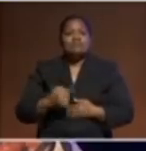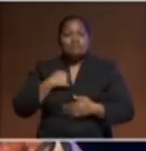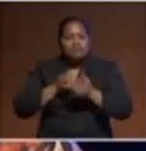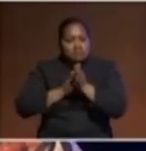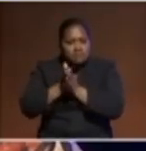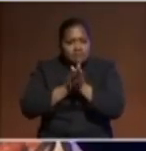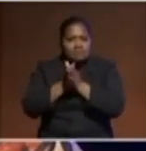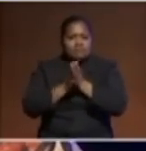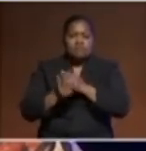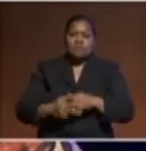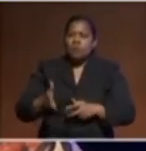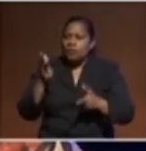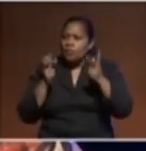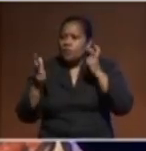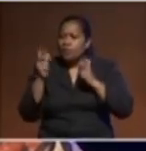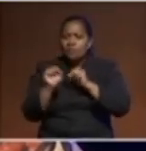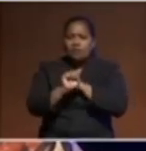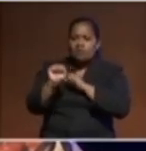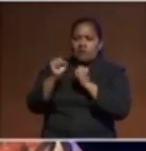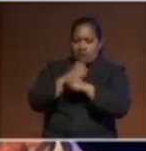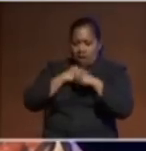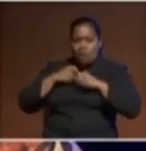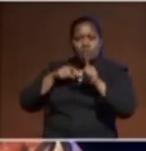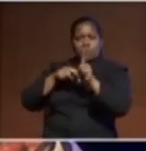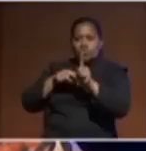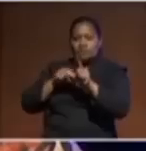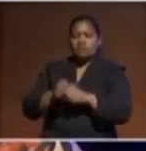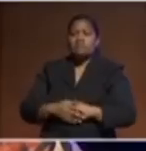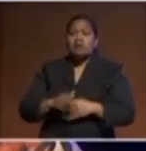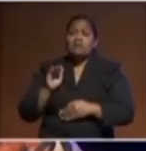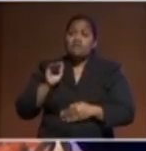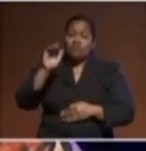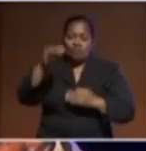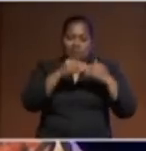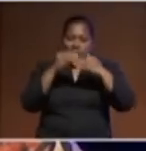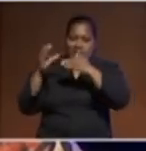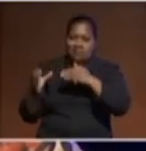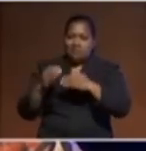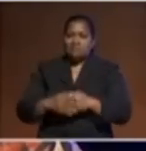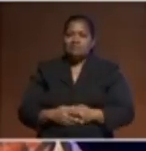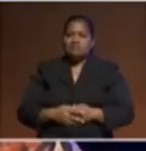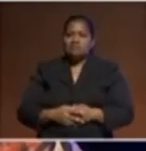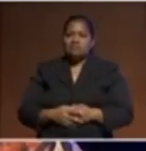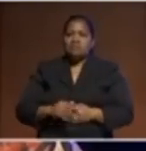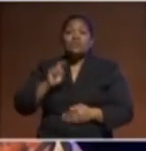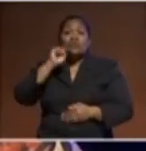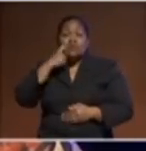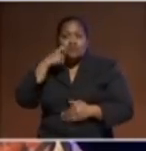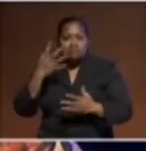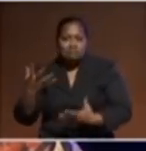hearing the perspectives of our youth and future leaders who will inherit this important work